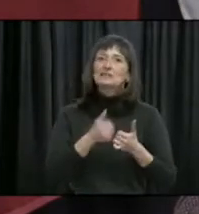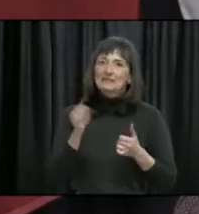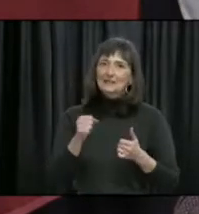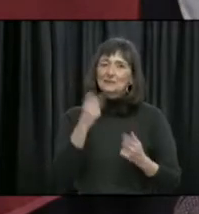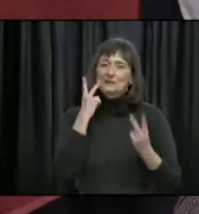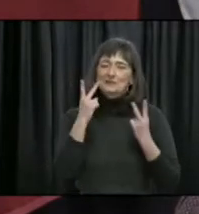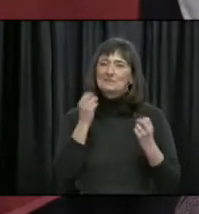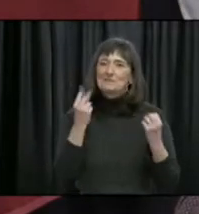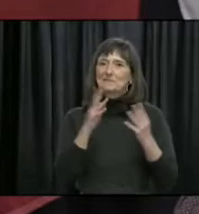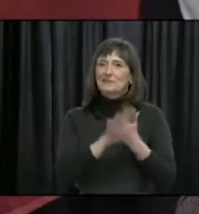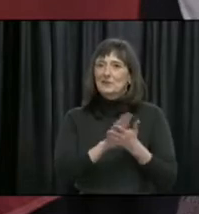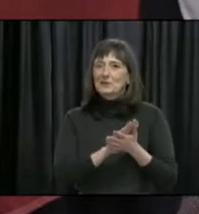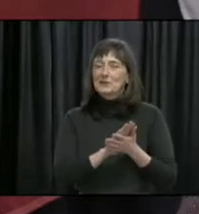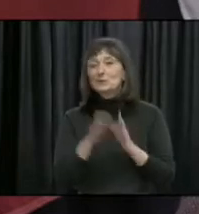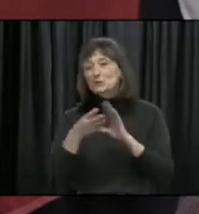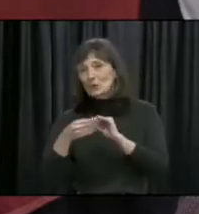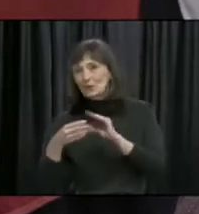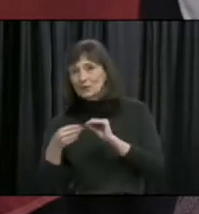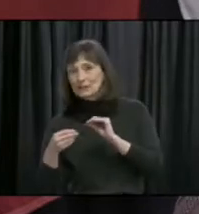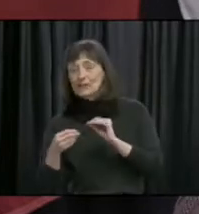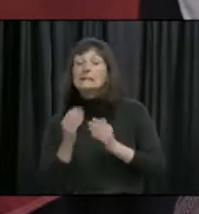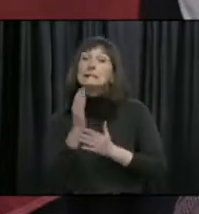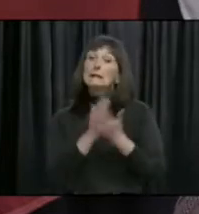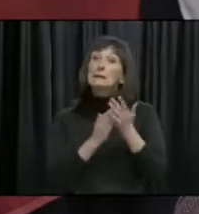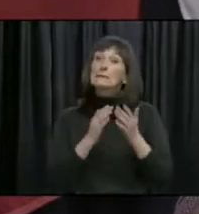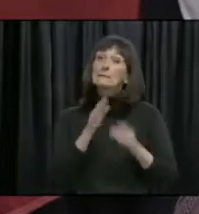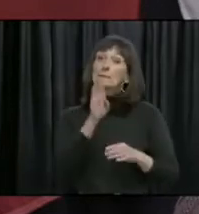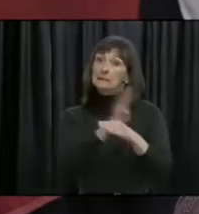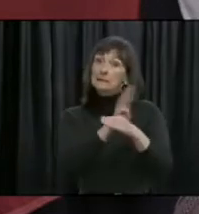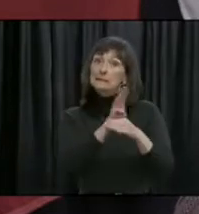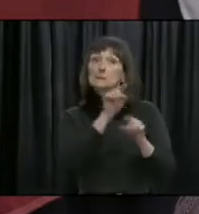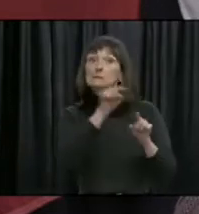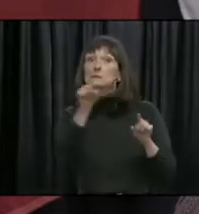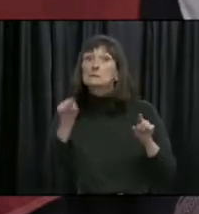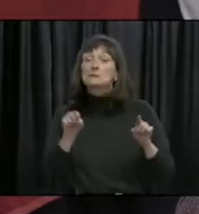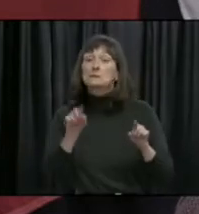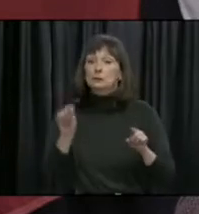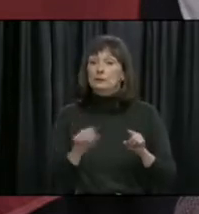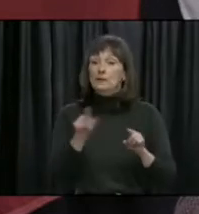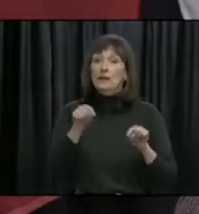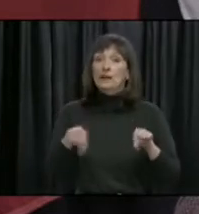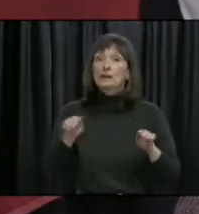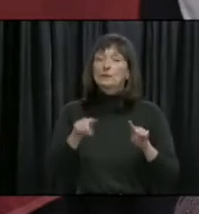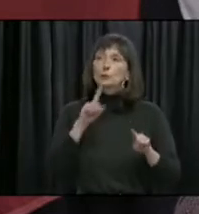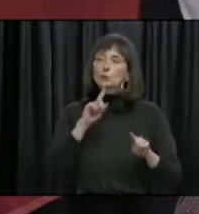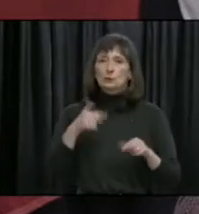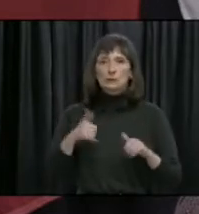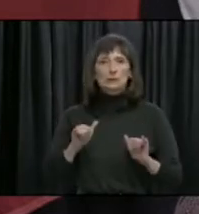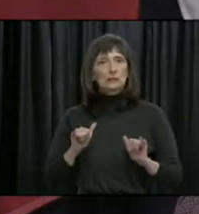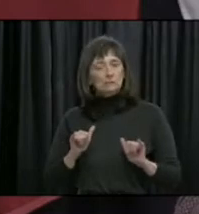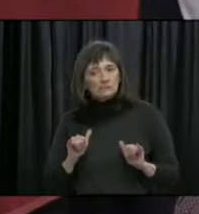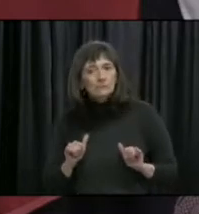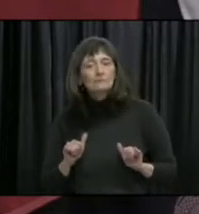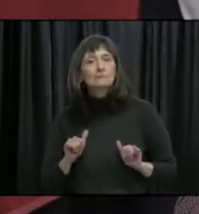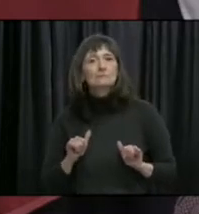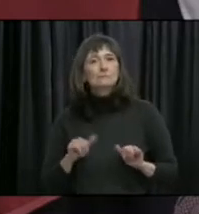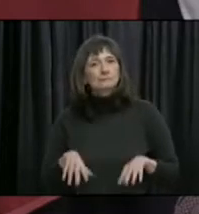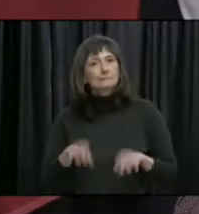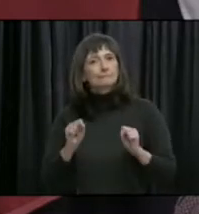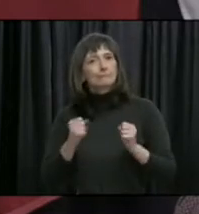Some of these stories come from companies throughout our province that continue to step up and they give back.